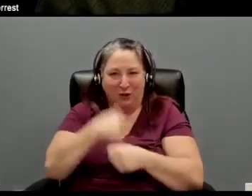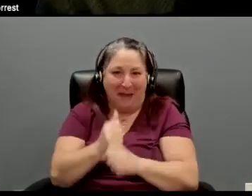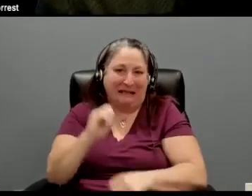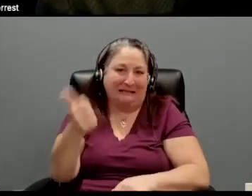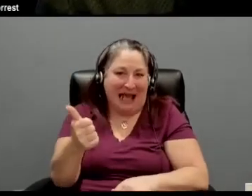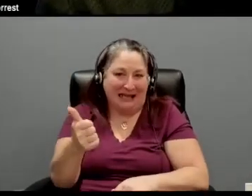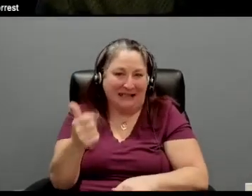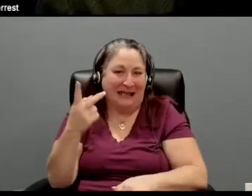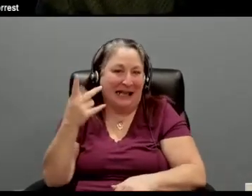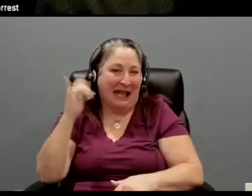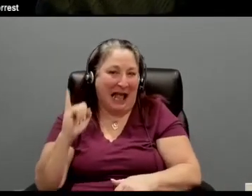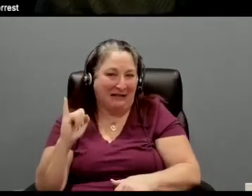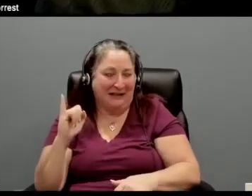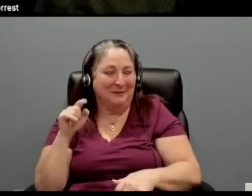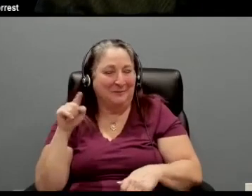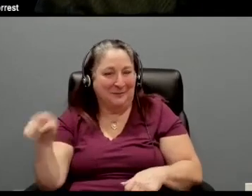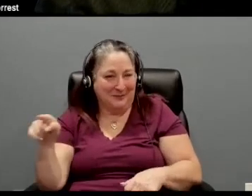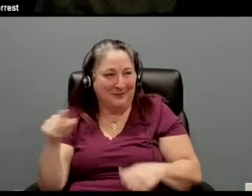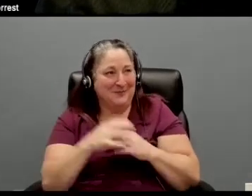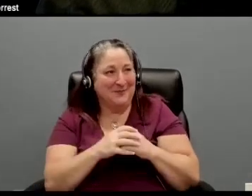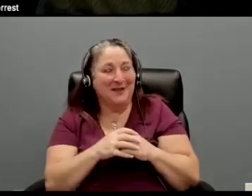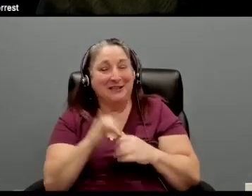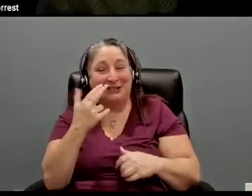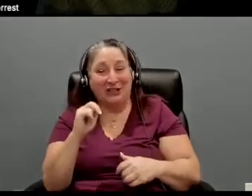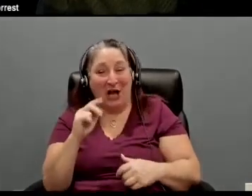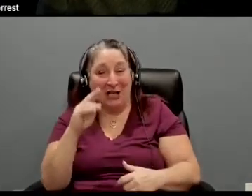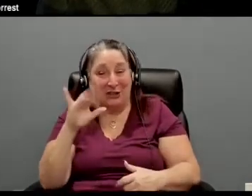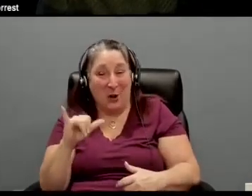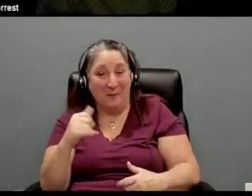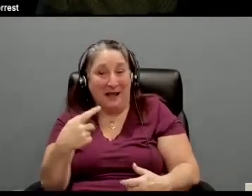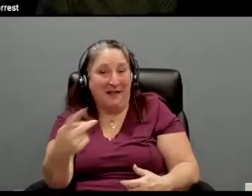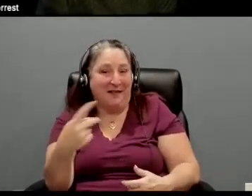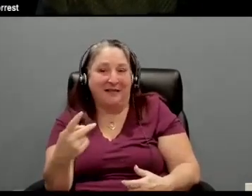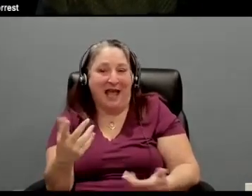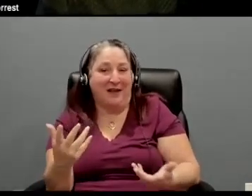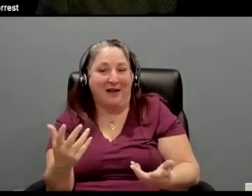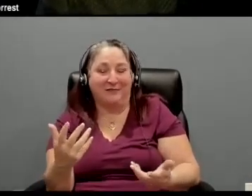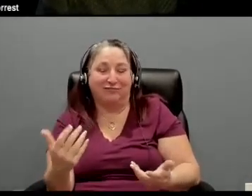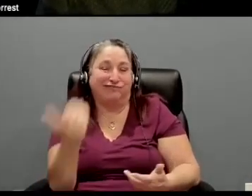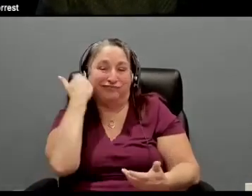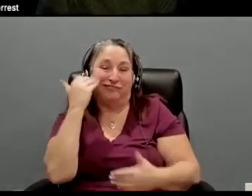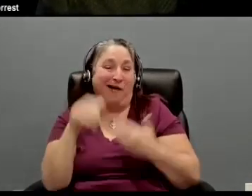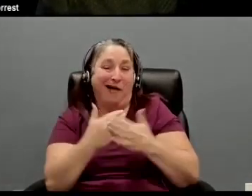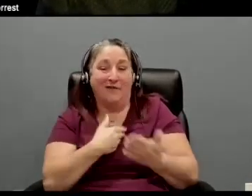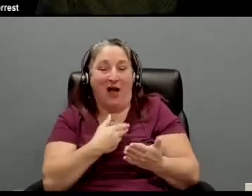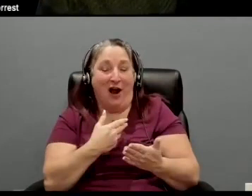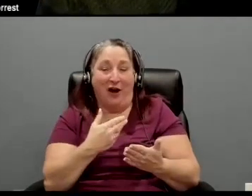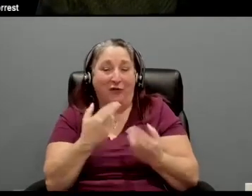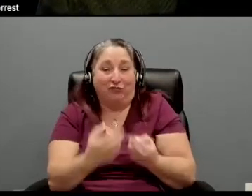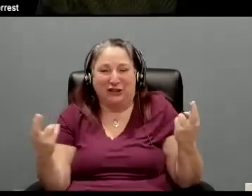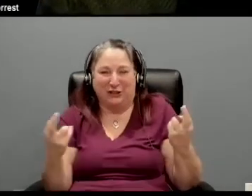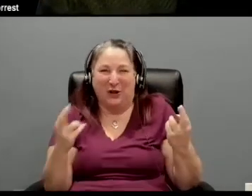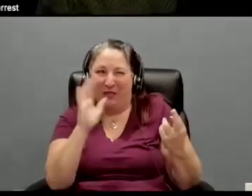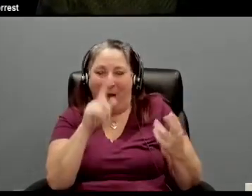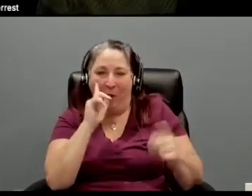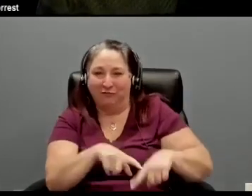Yeah. I'm, I'm afraid. I'm afraid that, you know, John and Toby have just eaten up all the other resources. So we'll just have to pin that, put a pin in that.